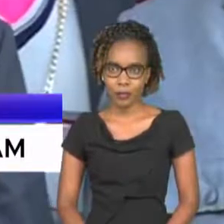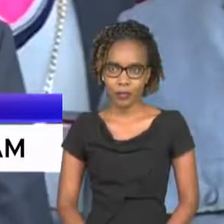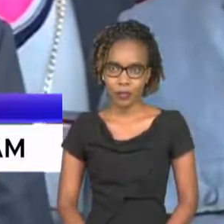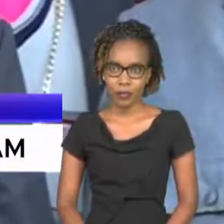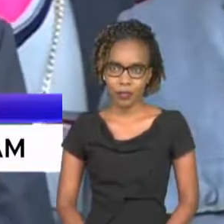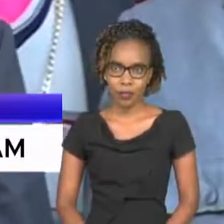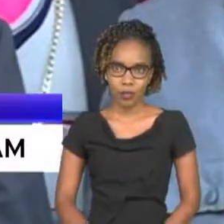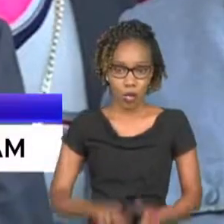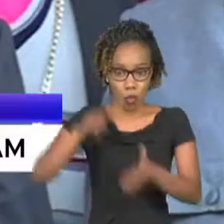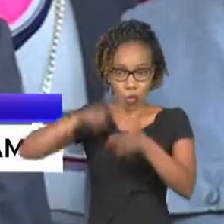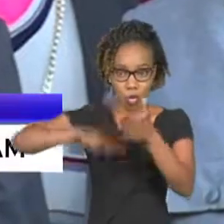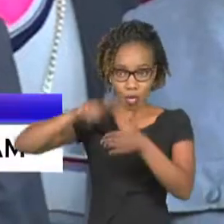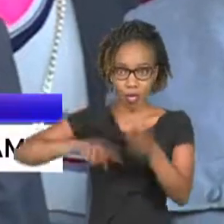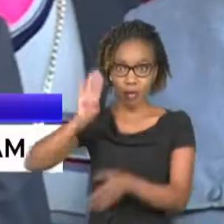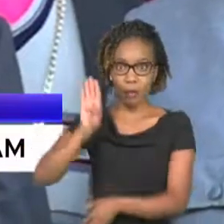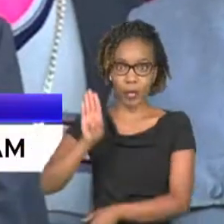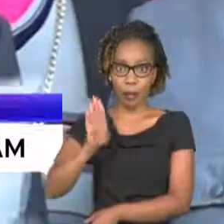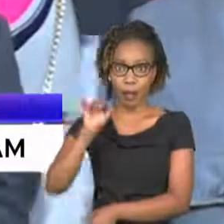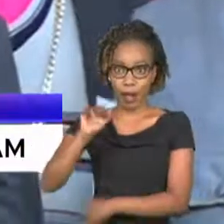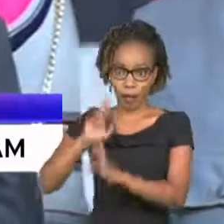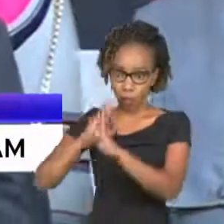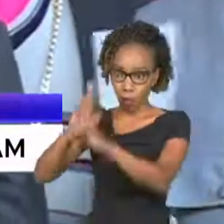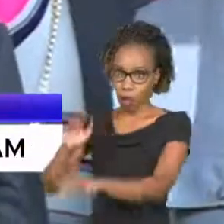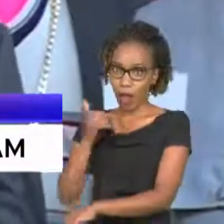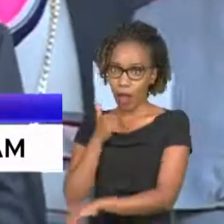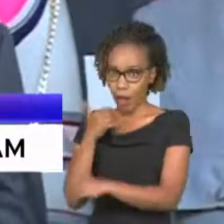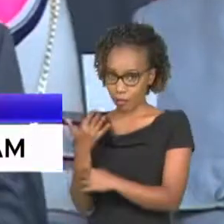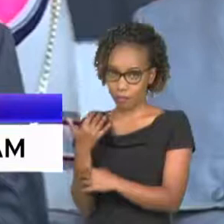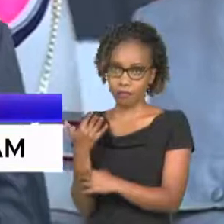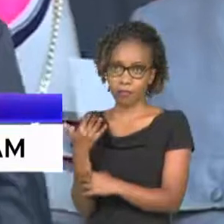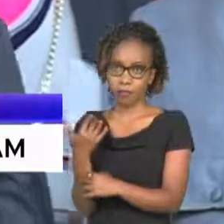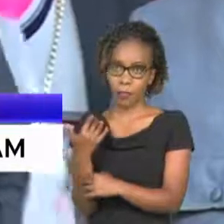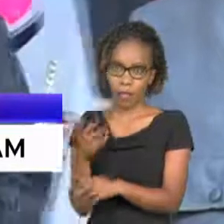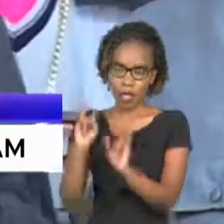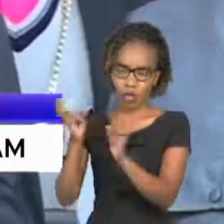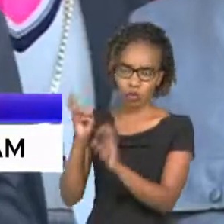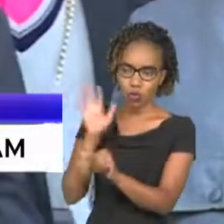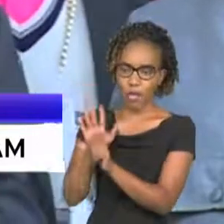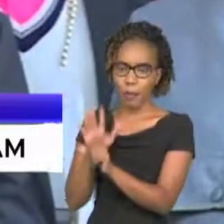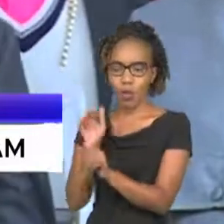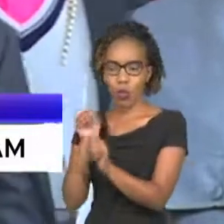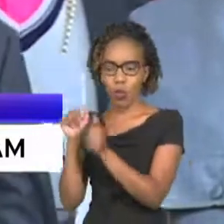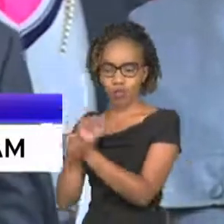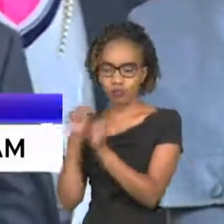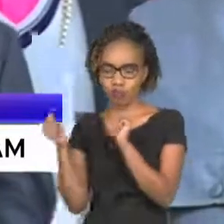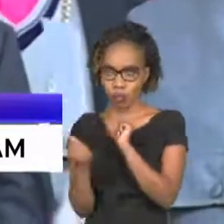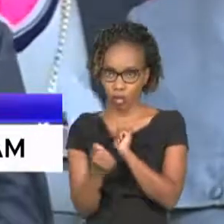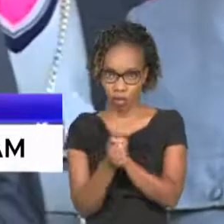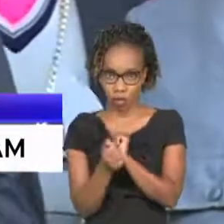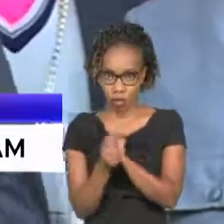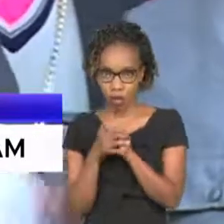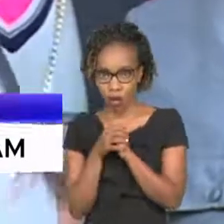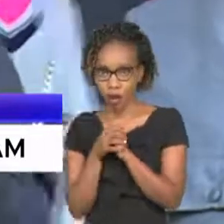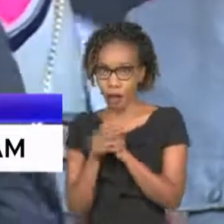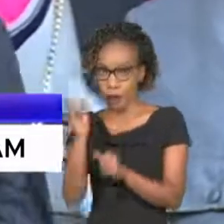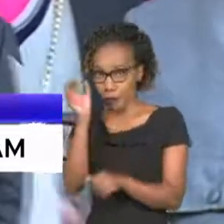if you read the bbi report it has very very many issues that have been amended to an extent